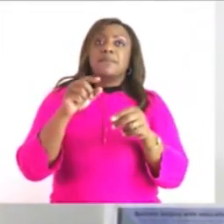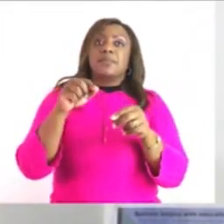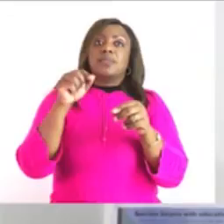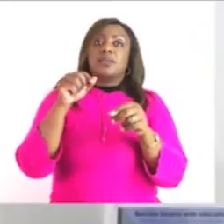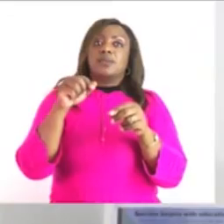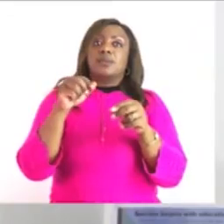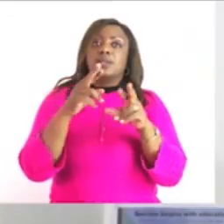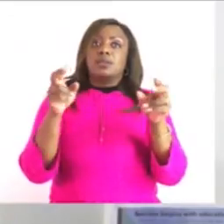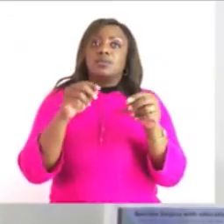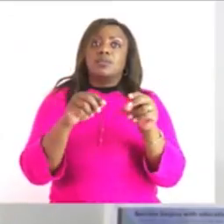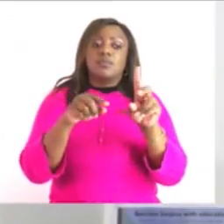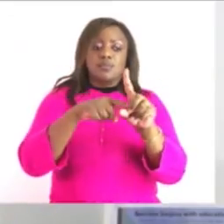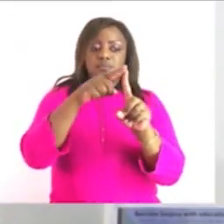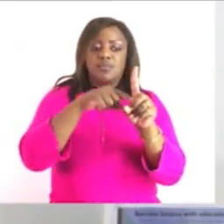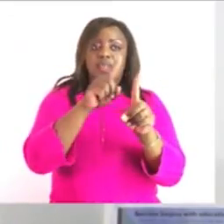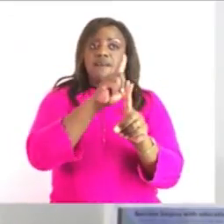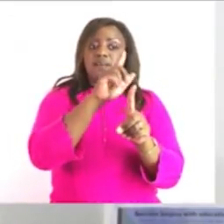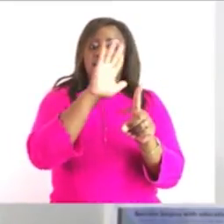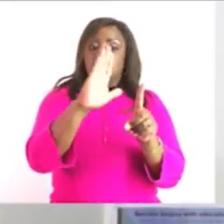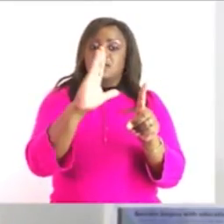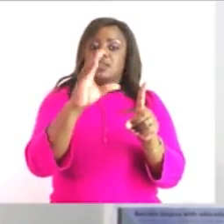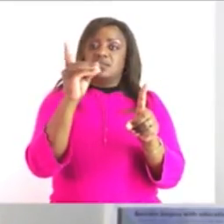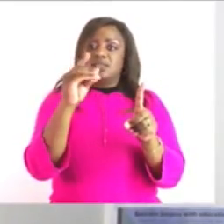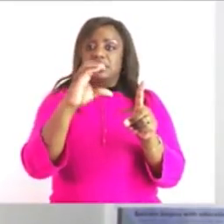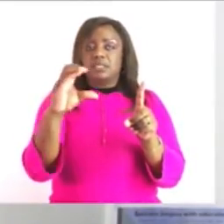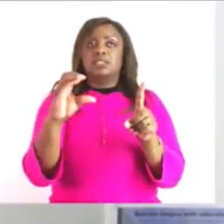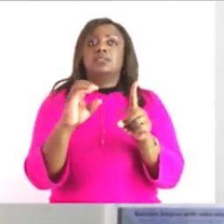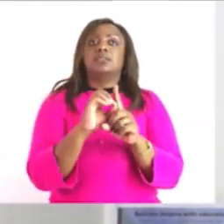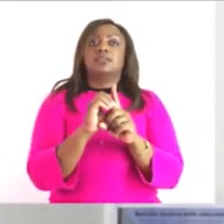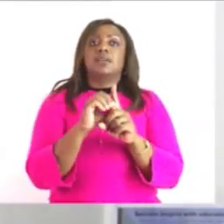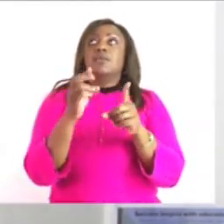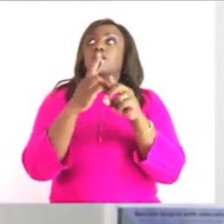is a is that 15 degrees celsius for